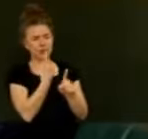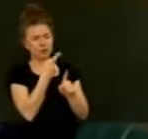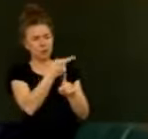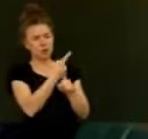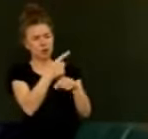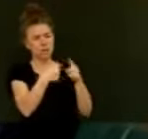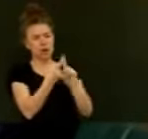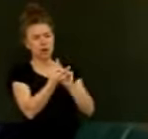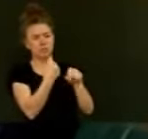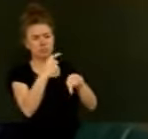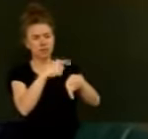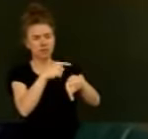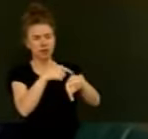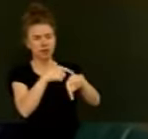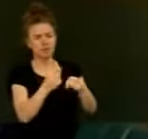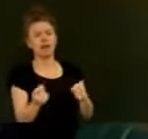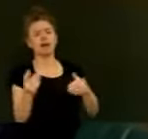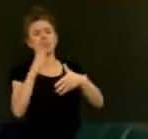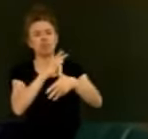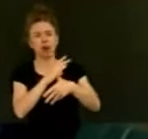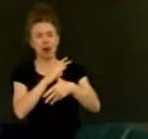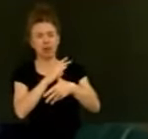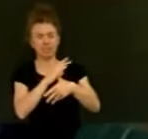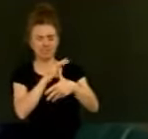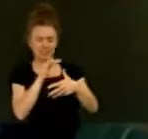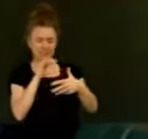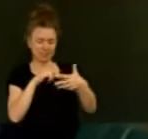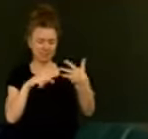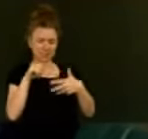priorities to calls.